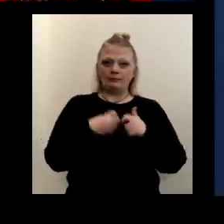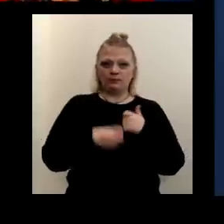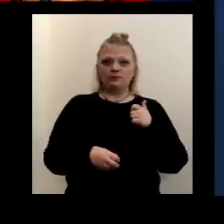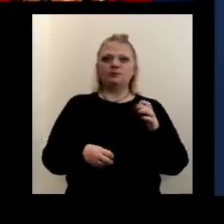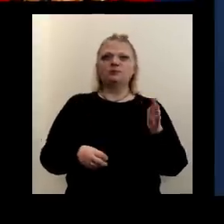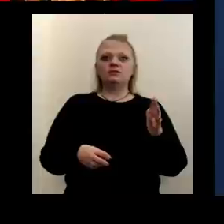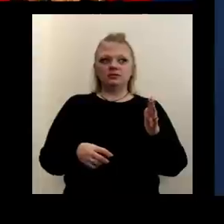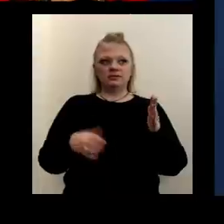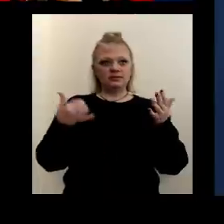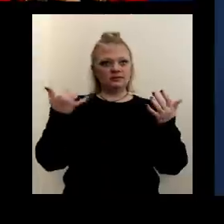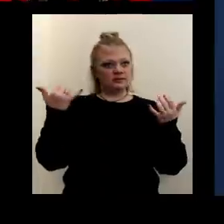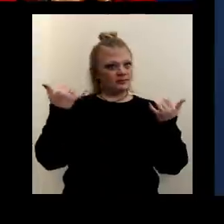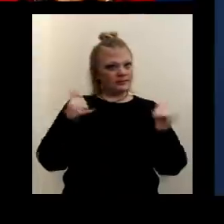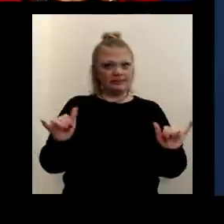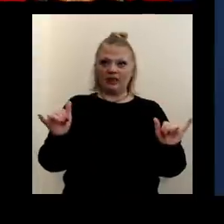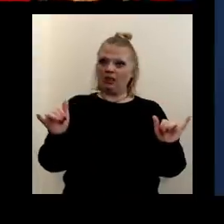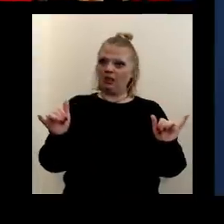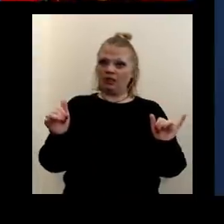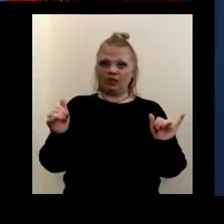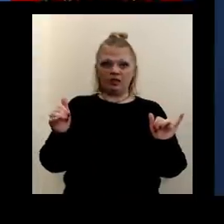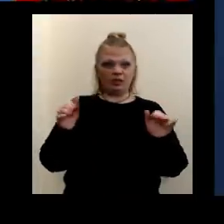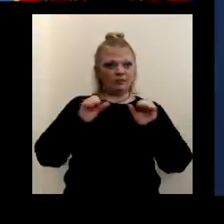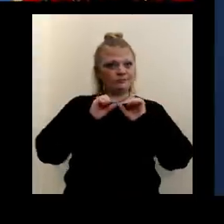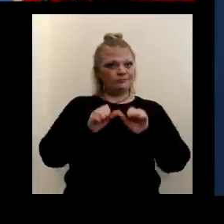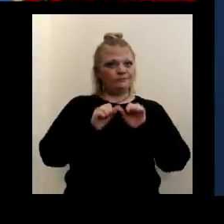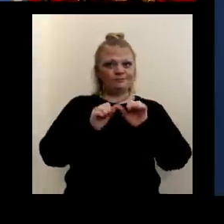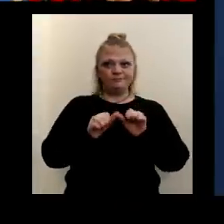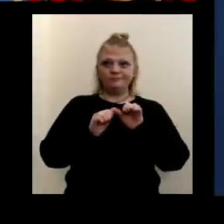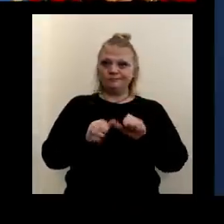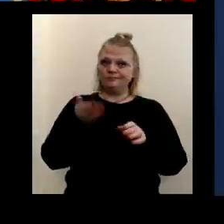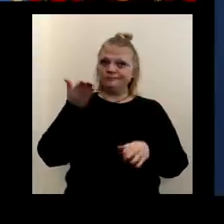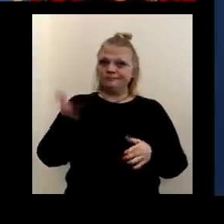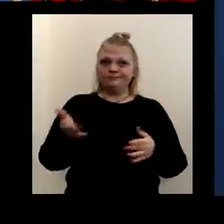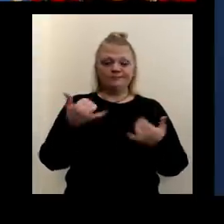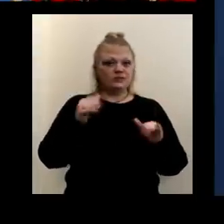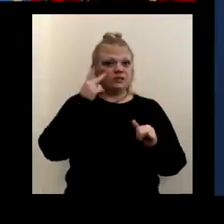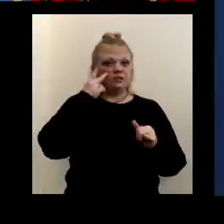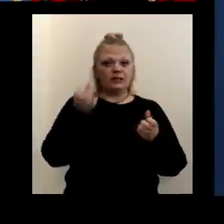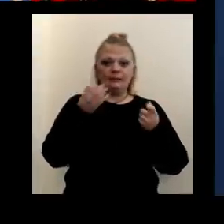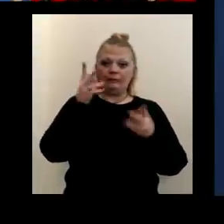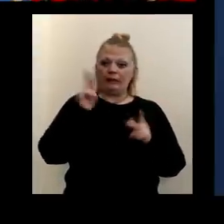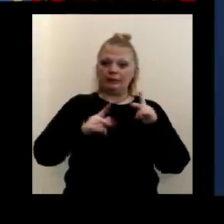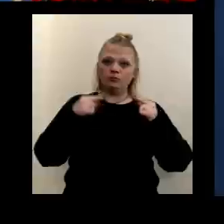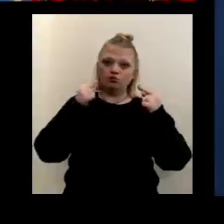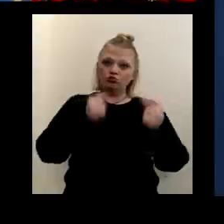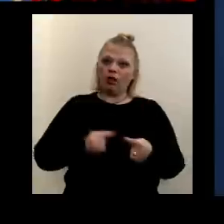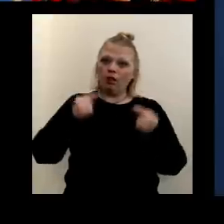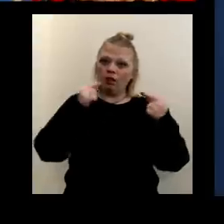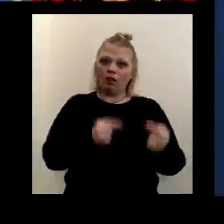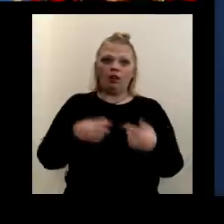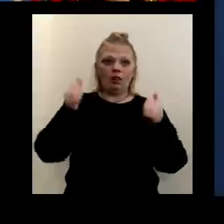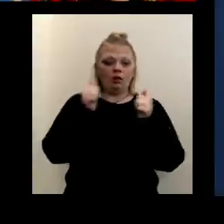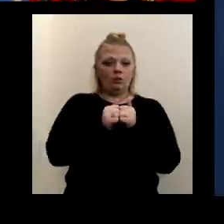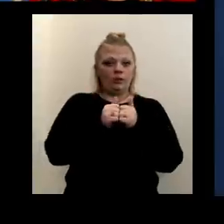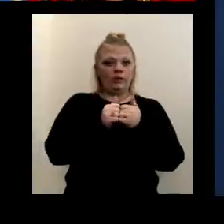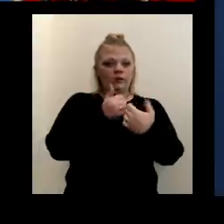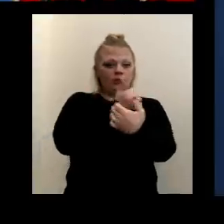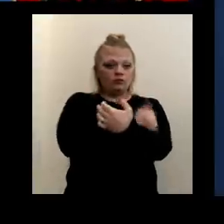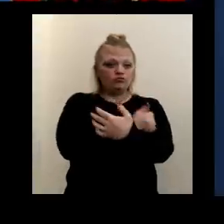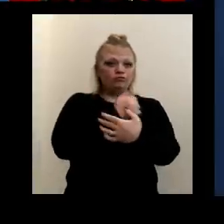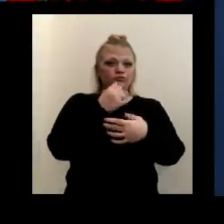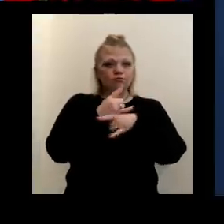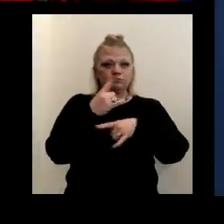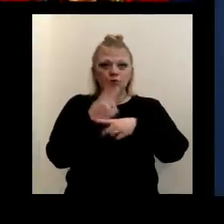have, are, are still persist. Unfortunately, we're still seeing a lot of people struggling with, with substance use disorder.